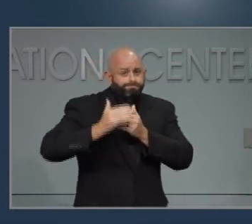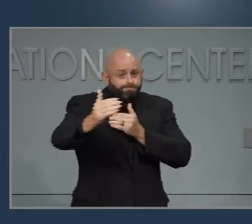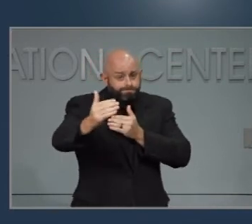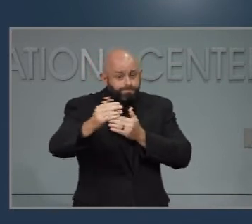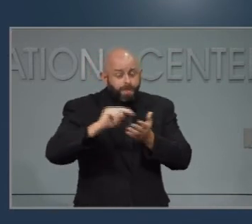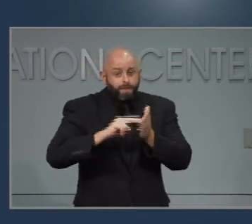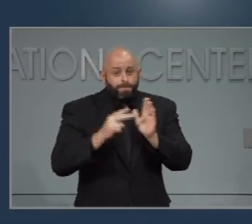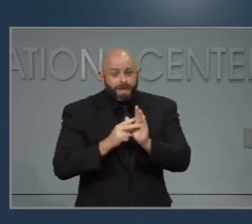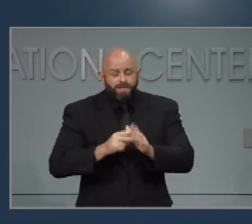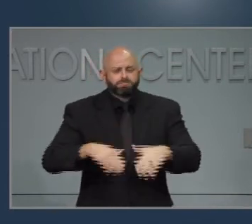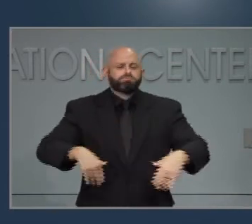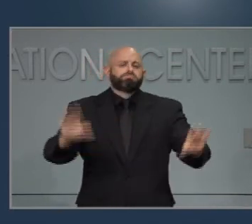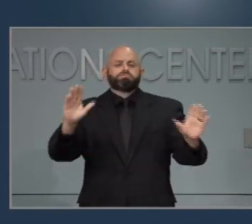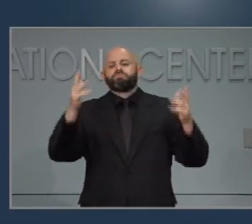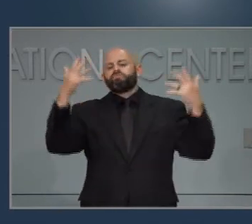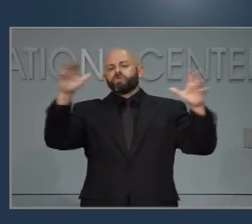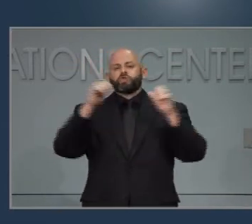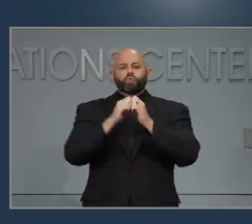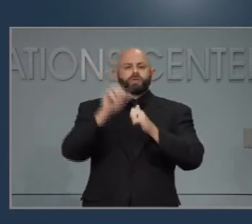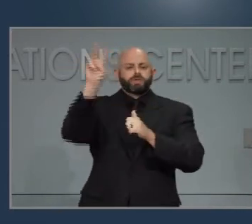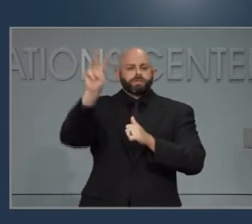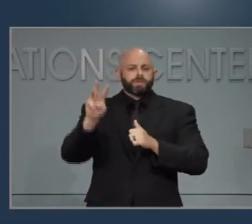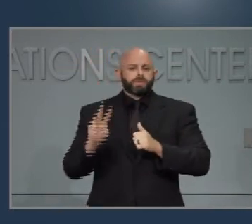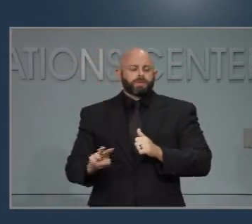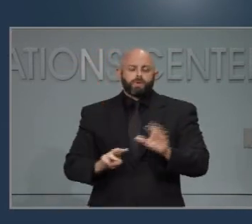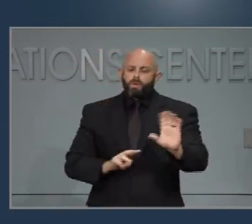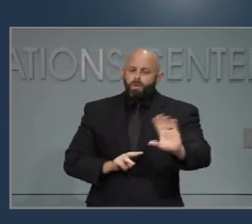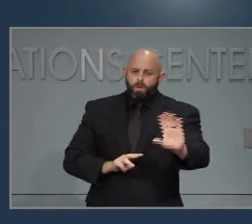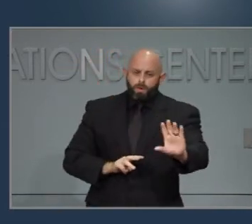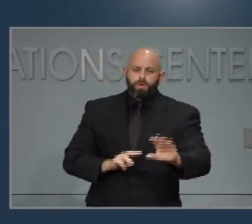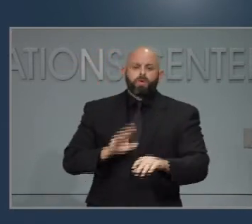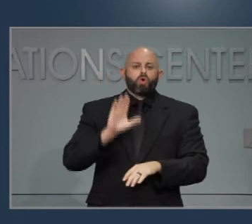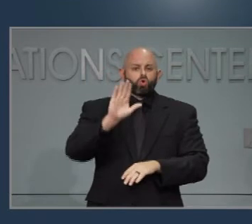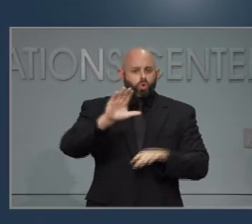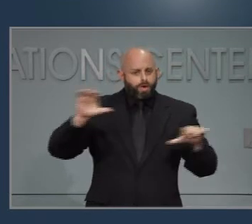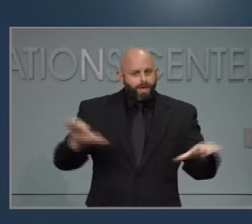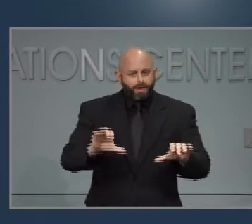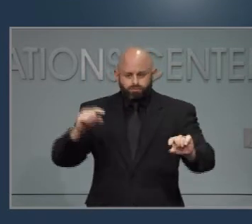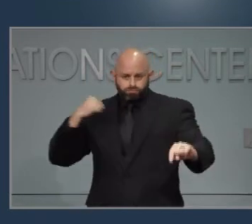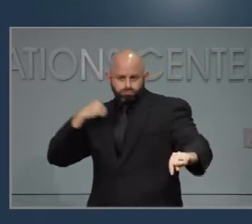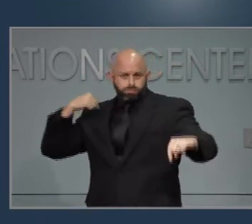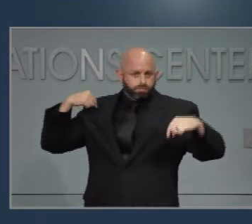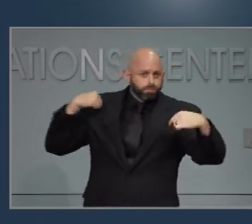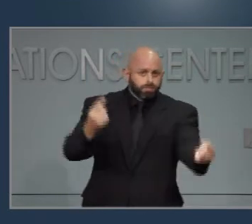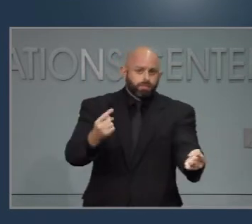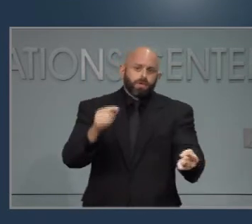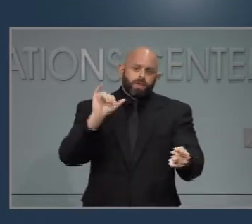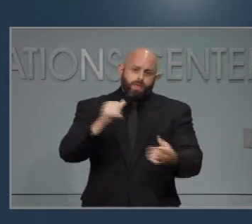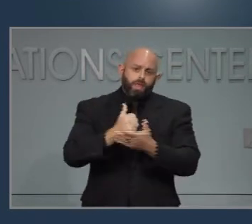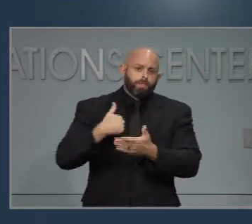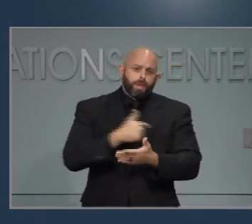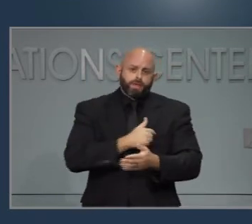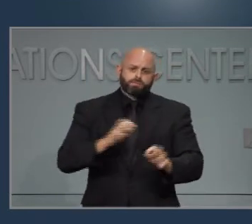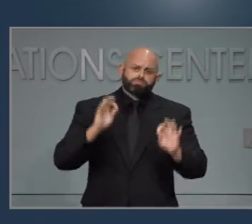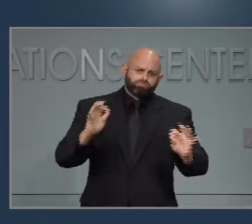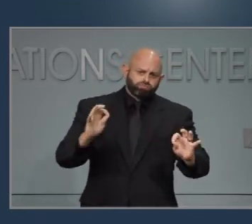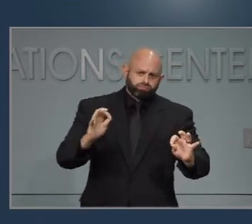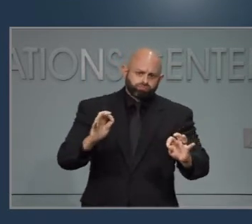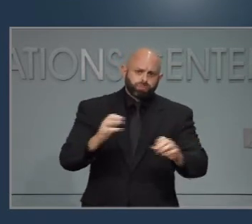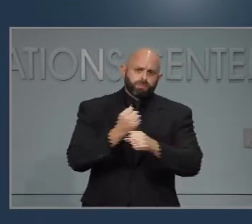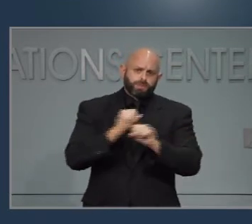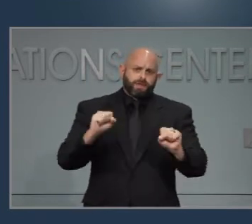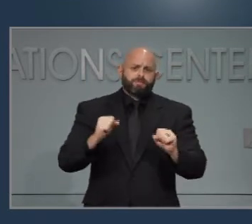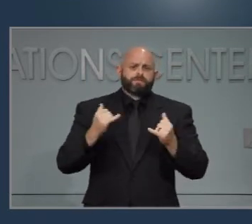letting up. It's the actions of all of us that have gotten us to this point, but letting up in those preventative actions,